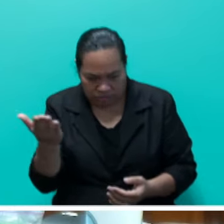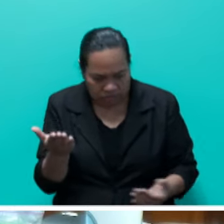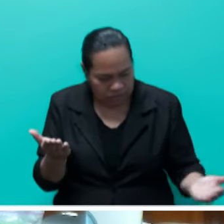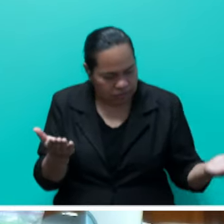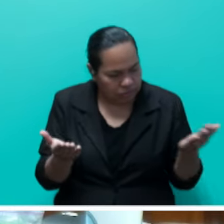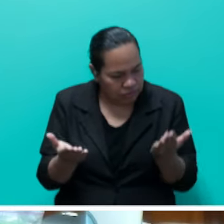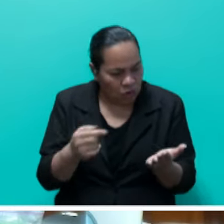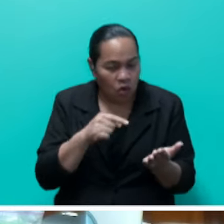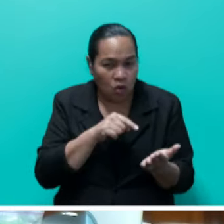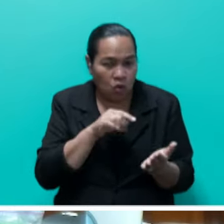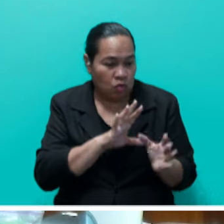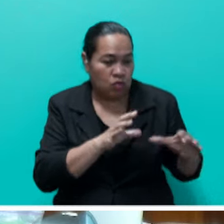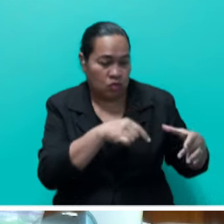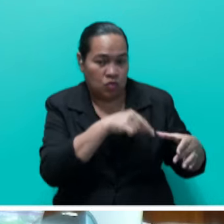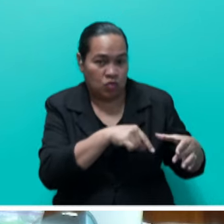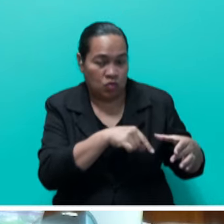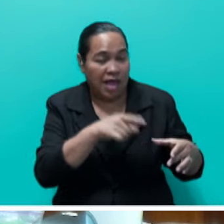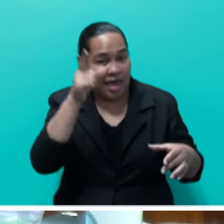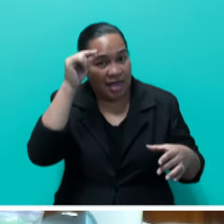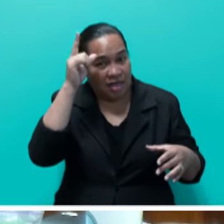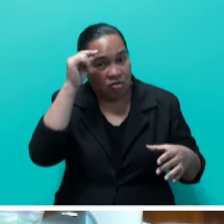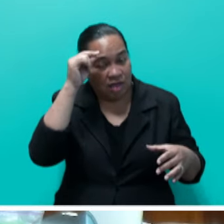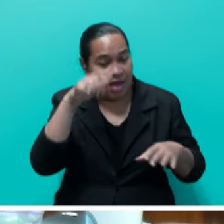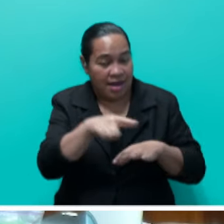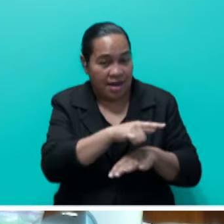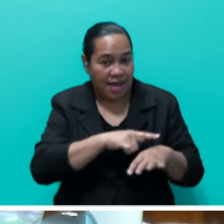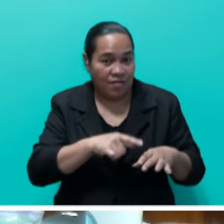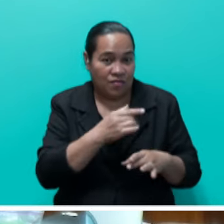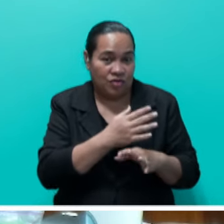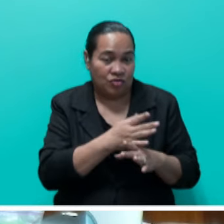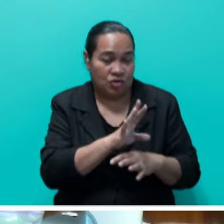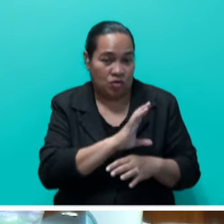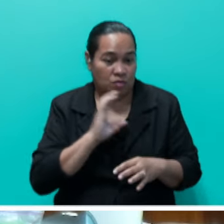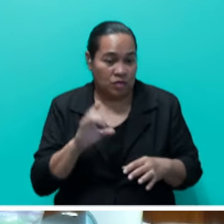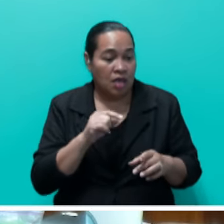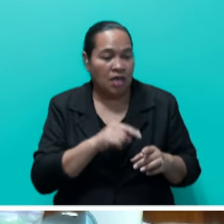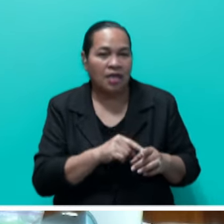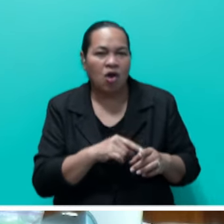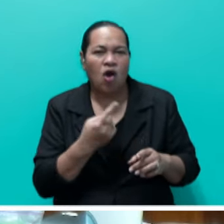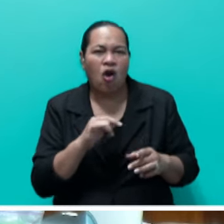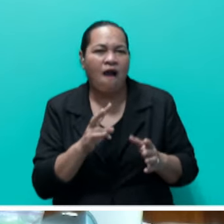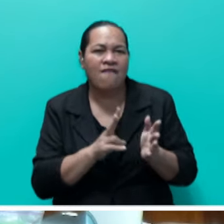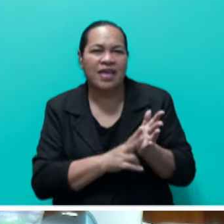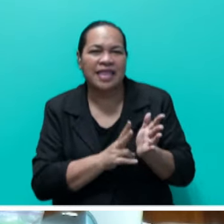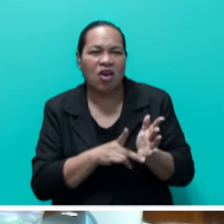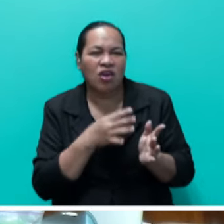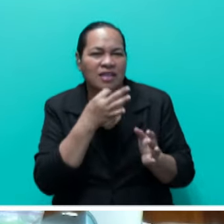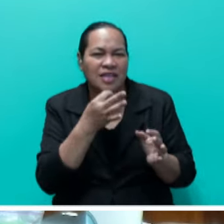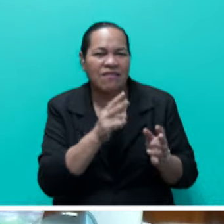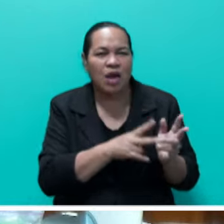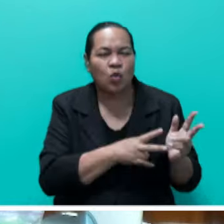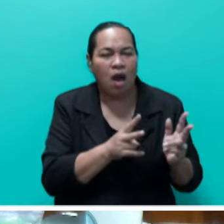the Itauke Land and Fisheries Commission, commonly known as the Vita Ring of Noir, and